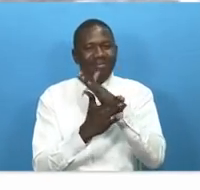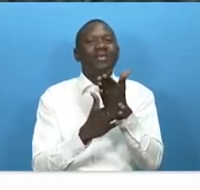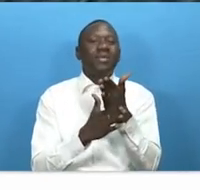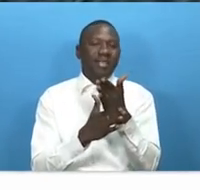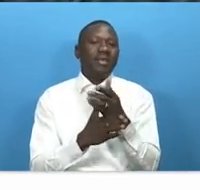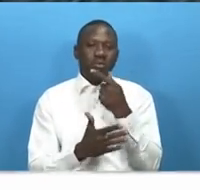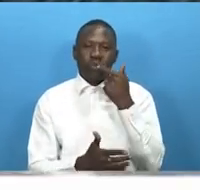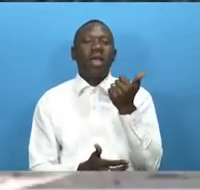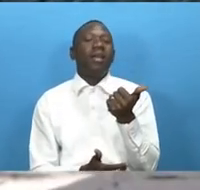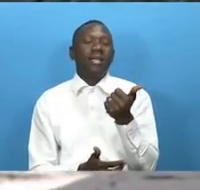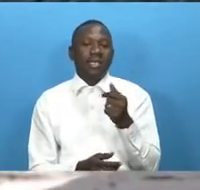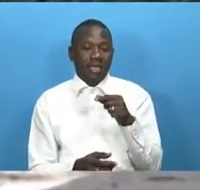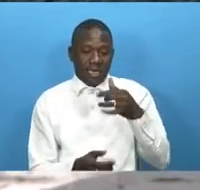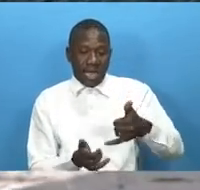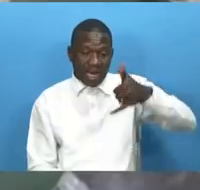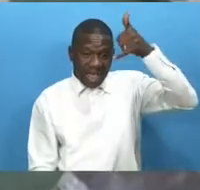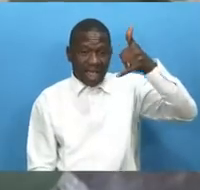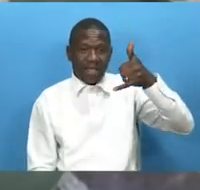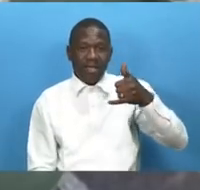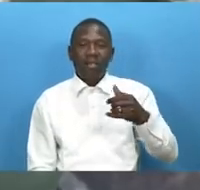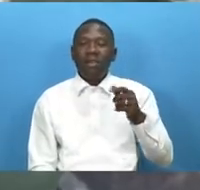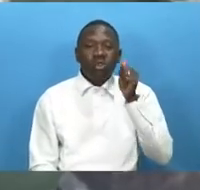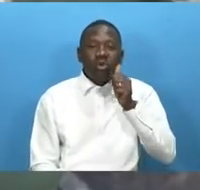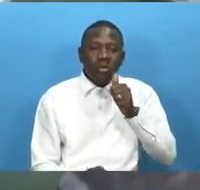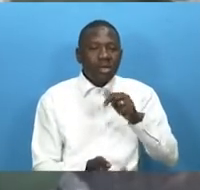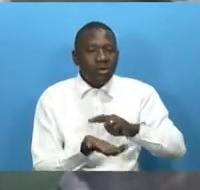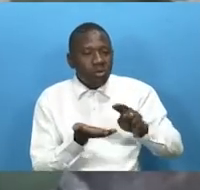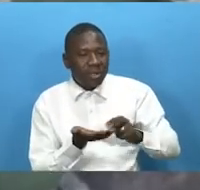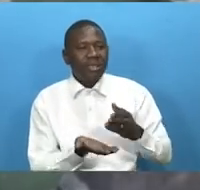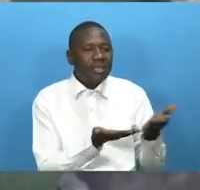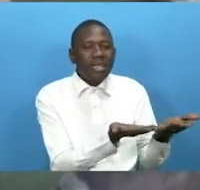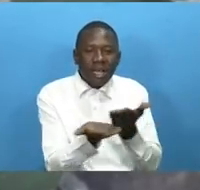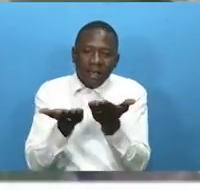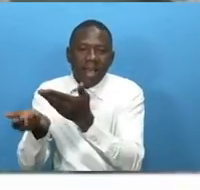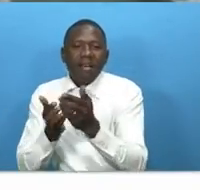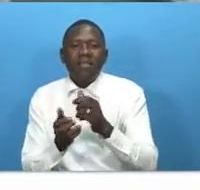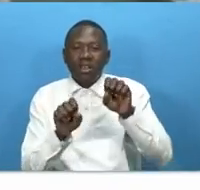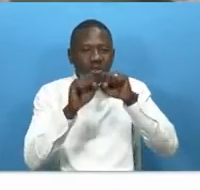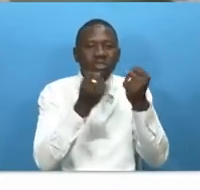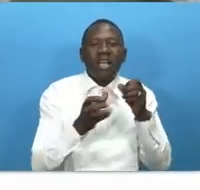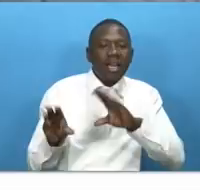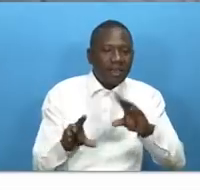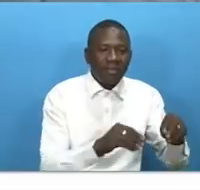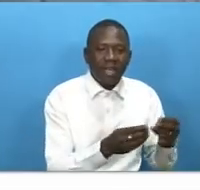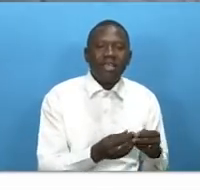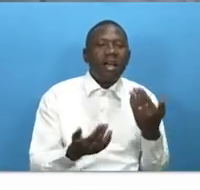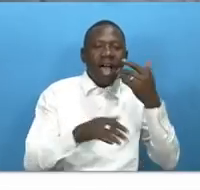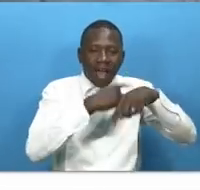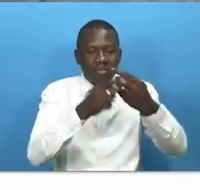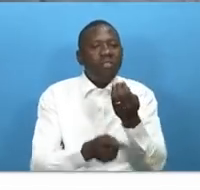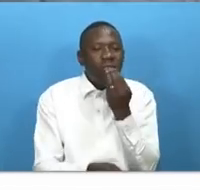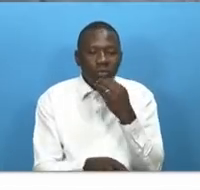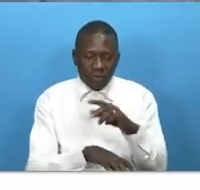the drink is frequently served as part of social activities after meals and is the beverage that is typically